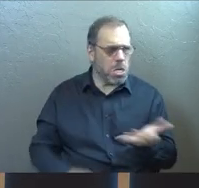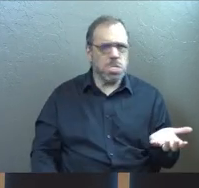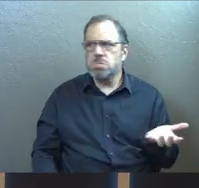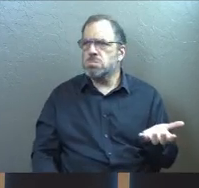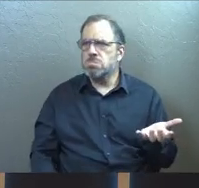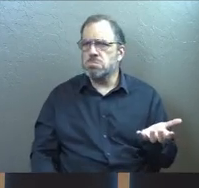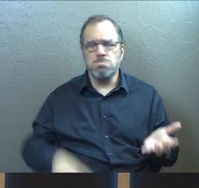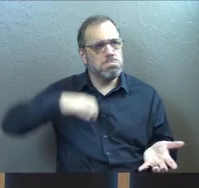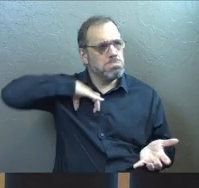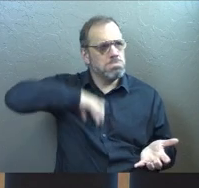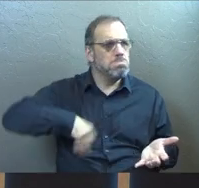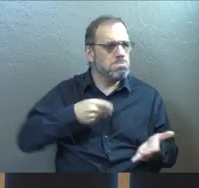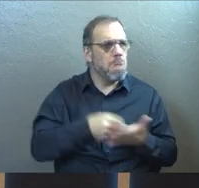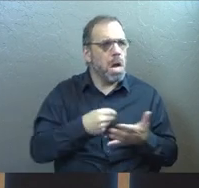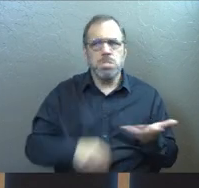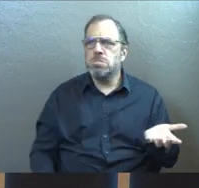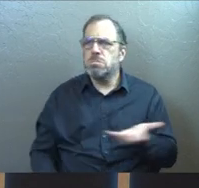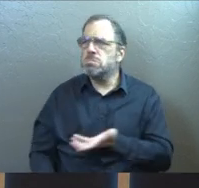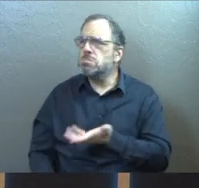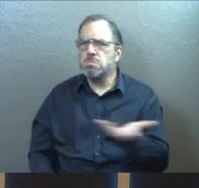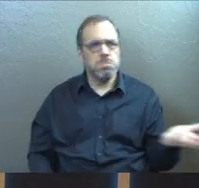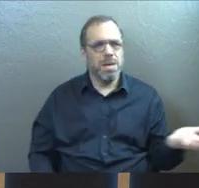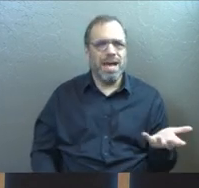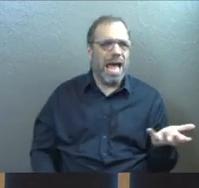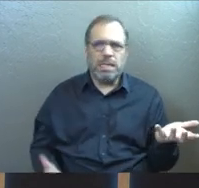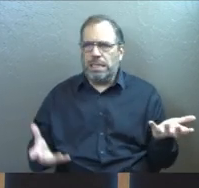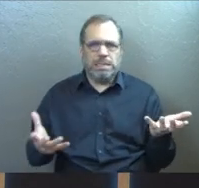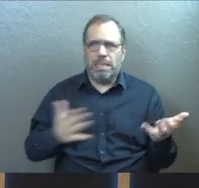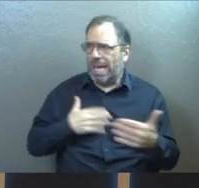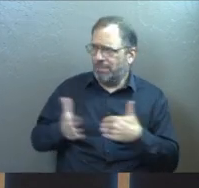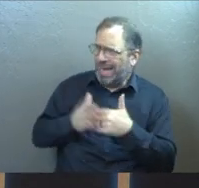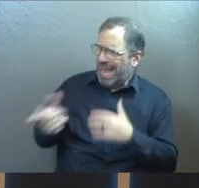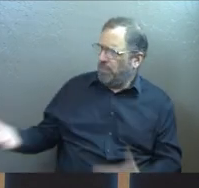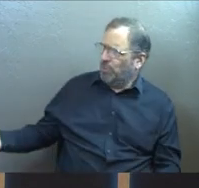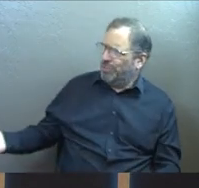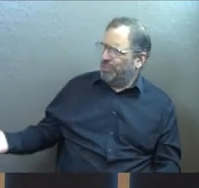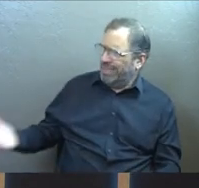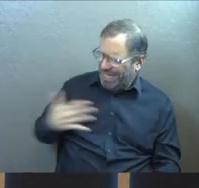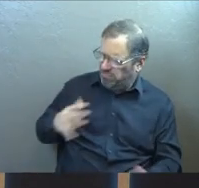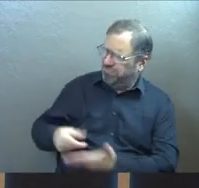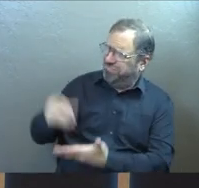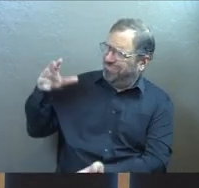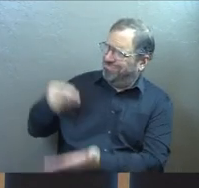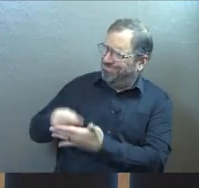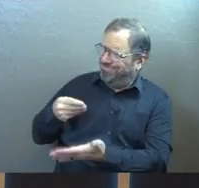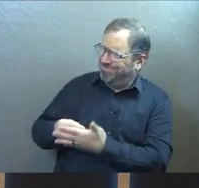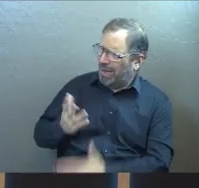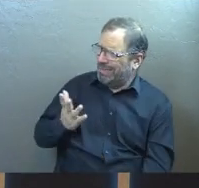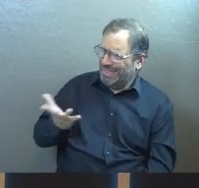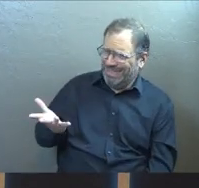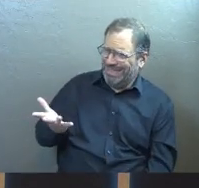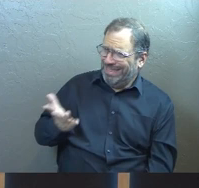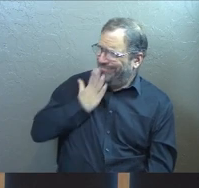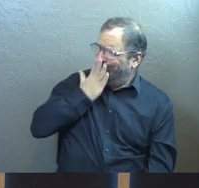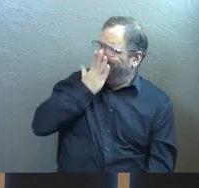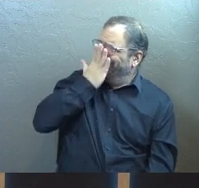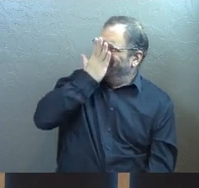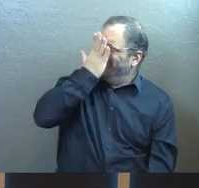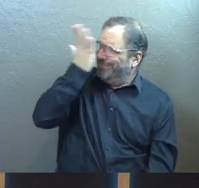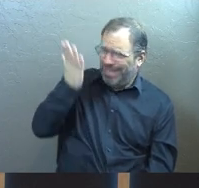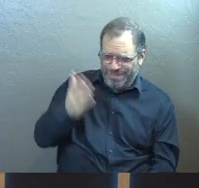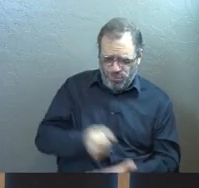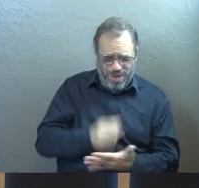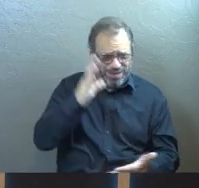and as much money at least as my neighbors do or my friends do. I expected to be